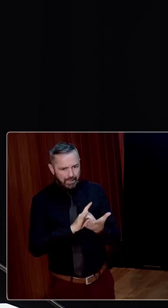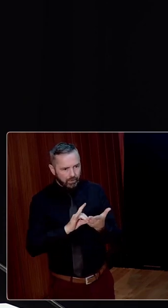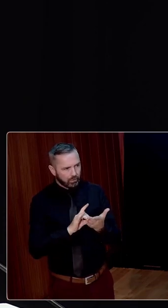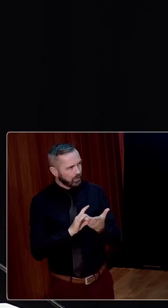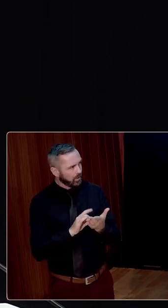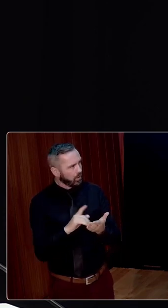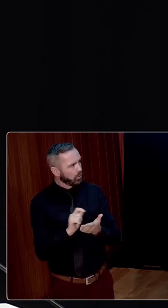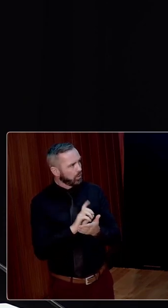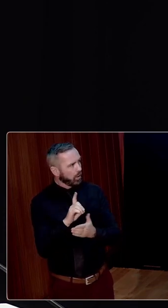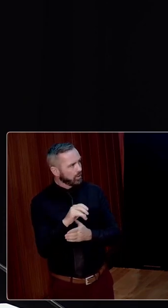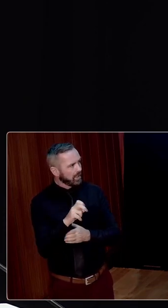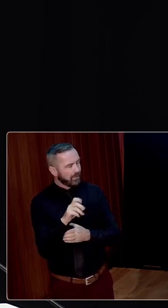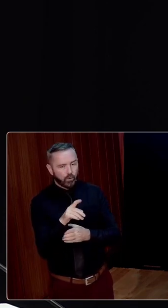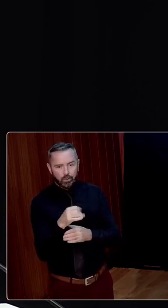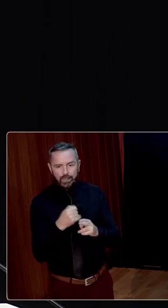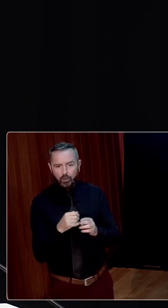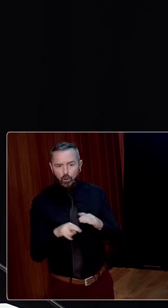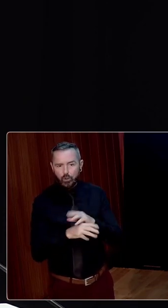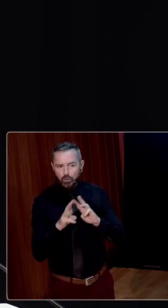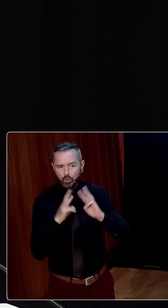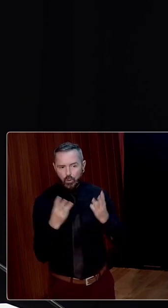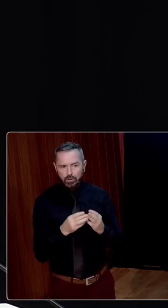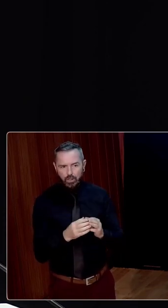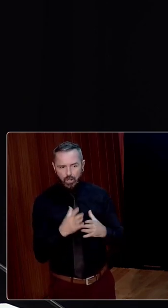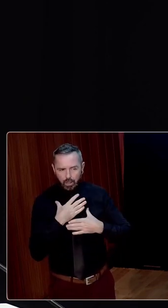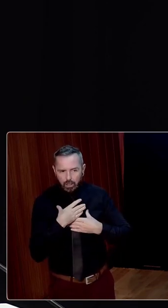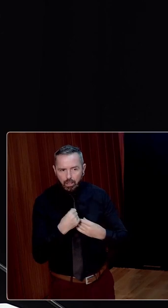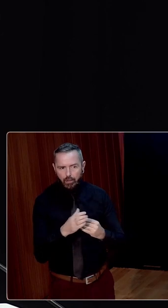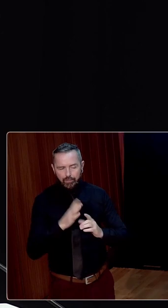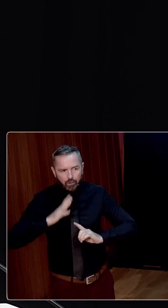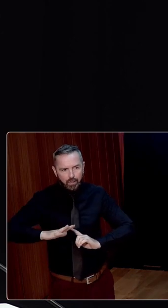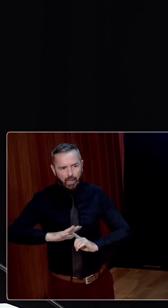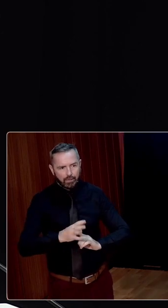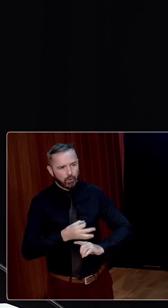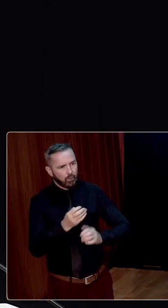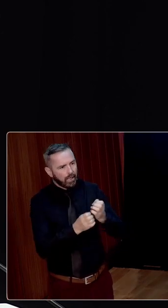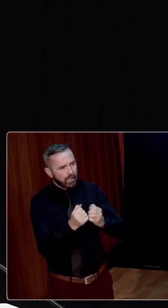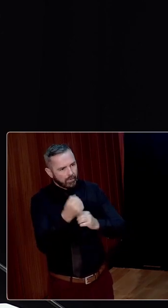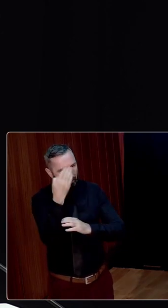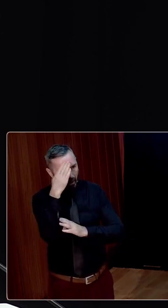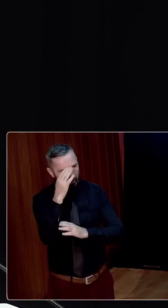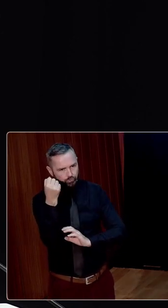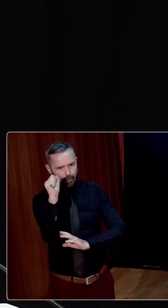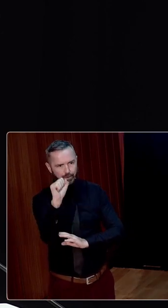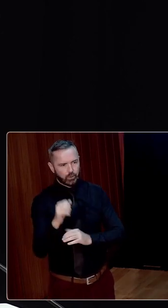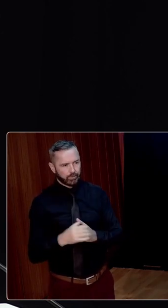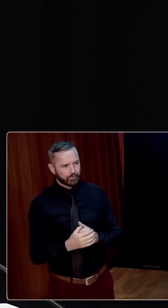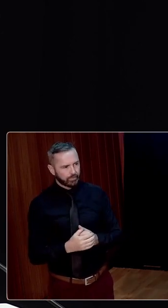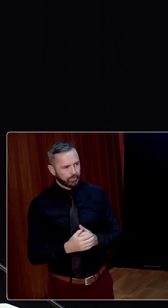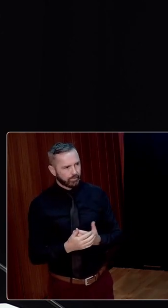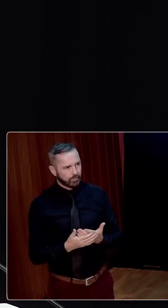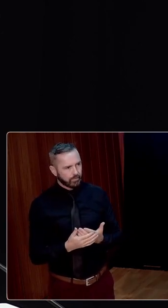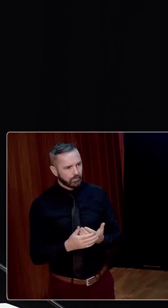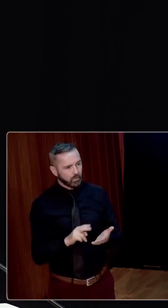novel Underworld. And a longing for land was one of the great engines of the Irish Revolution. Drawing on